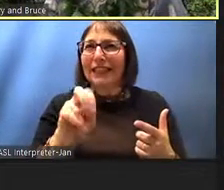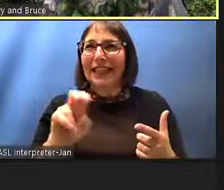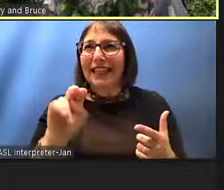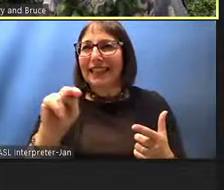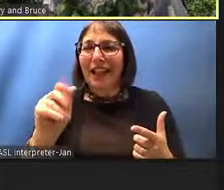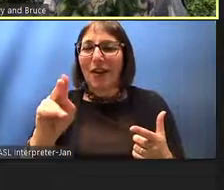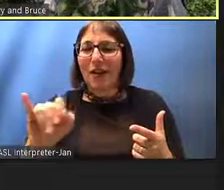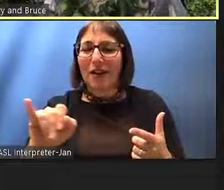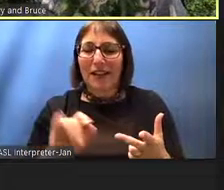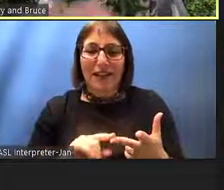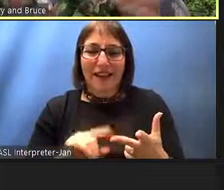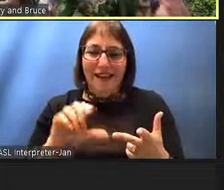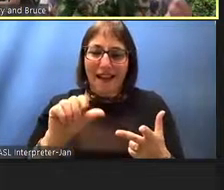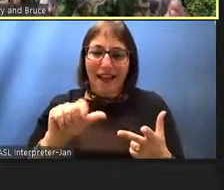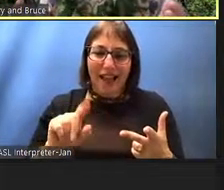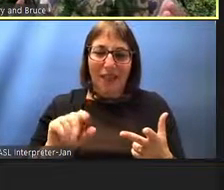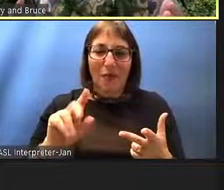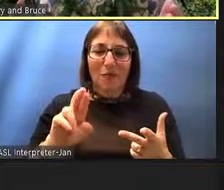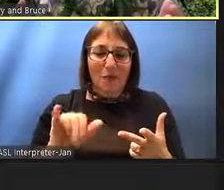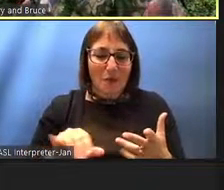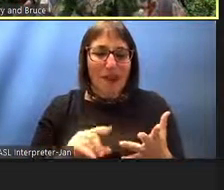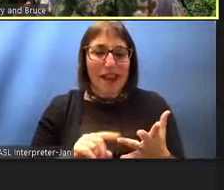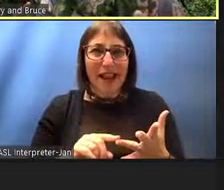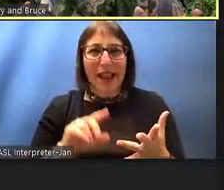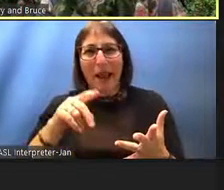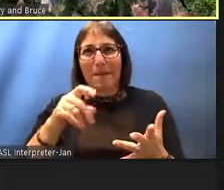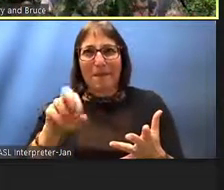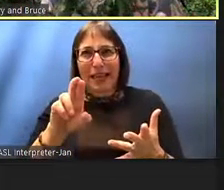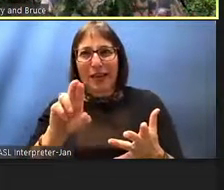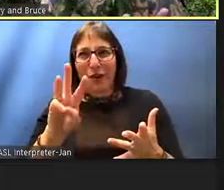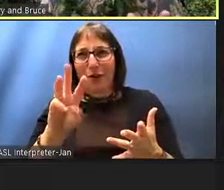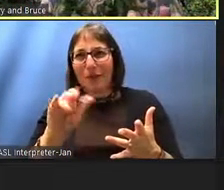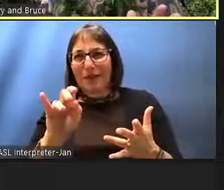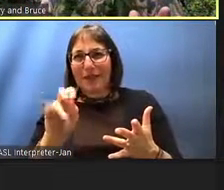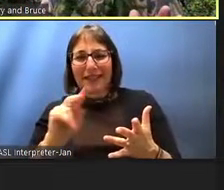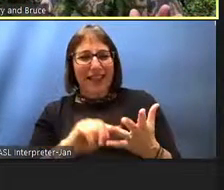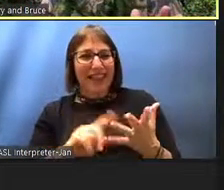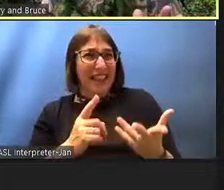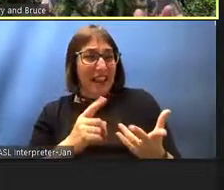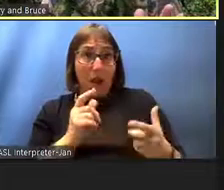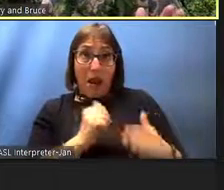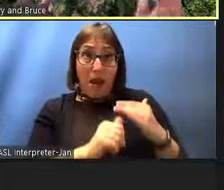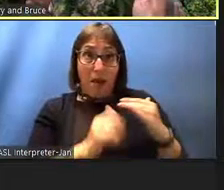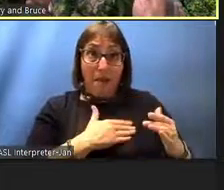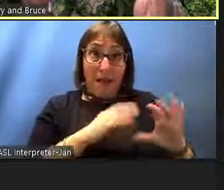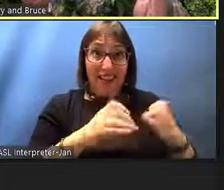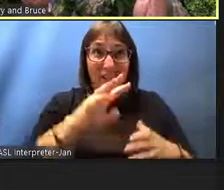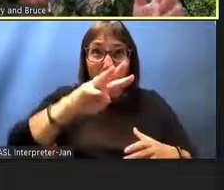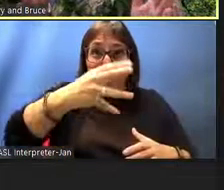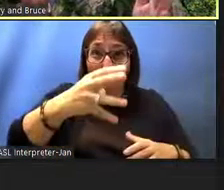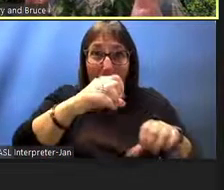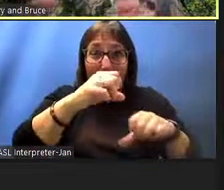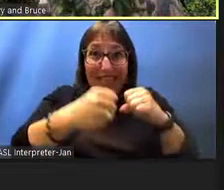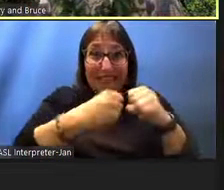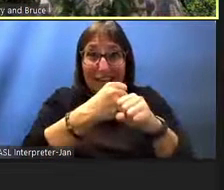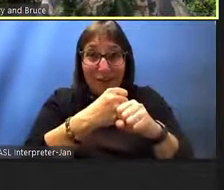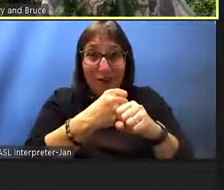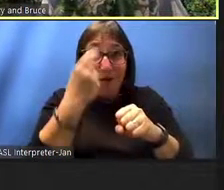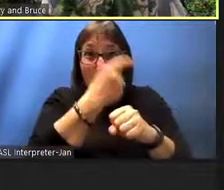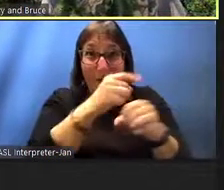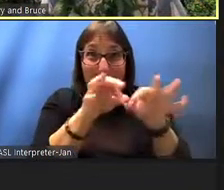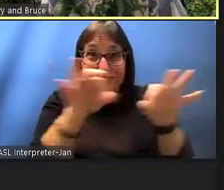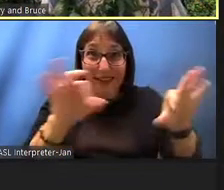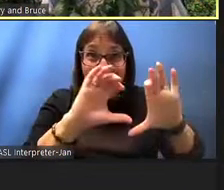roy i see pila wilson and i only had about seven students in my fourth year class in the in those years